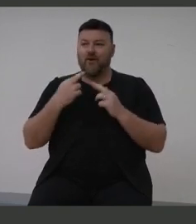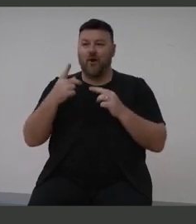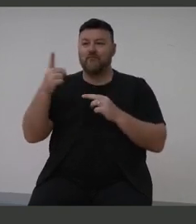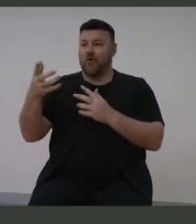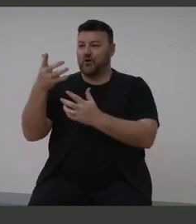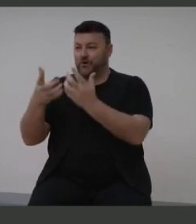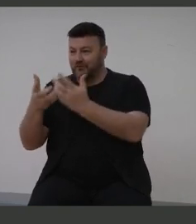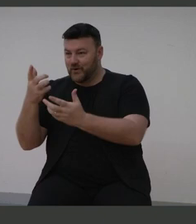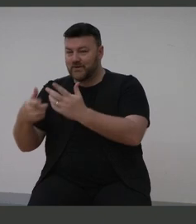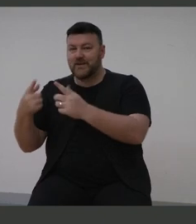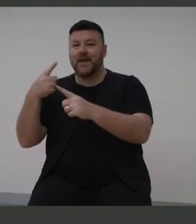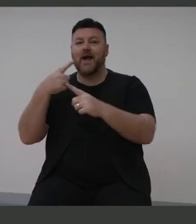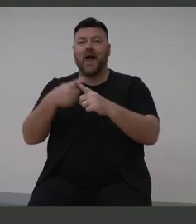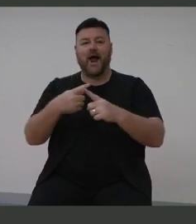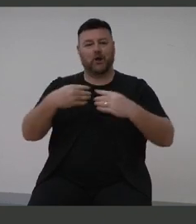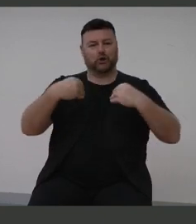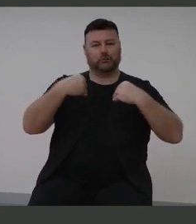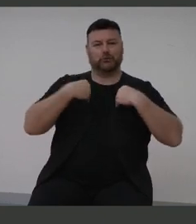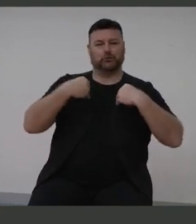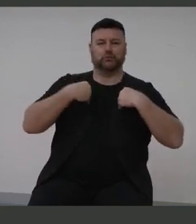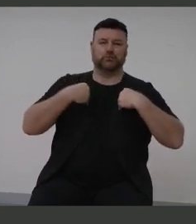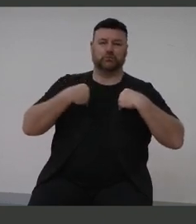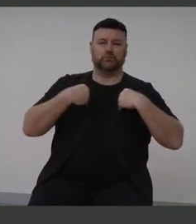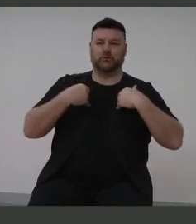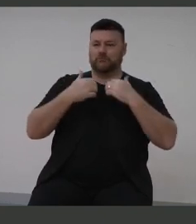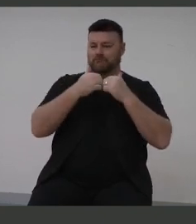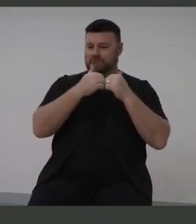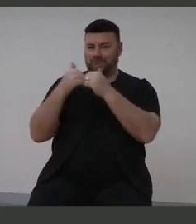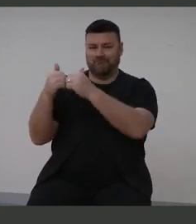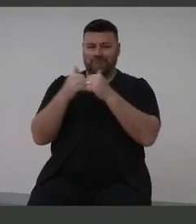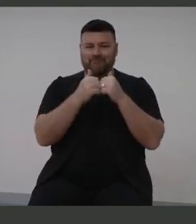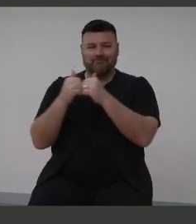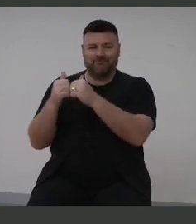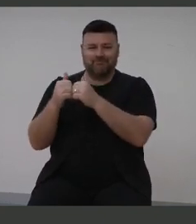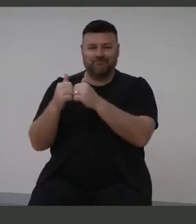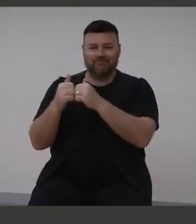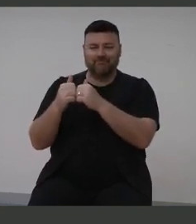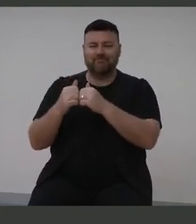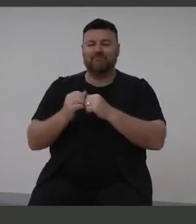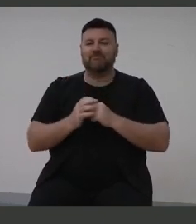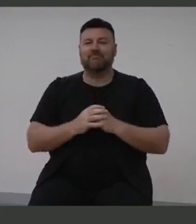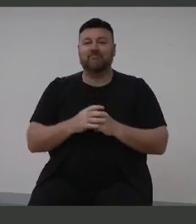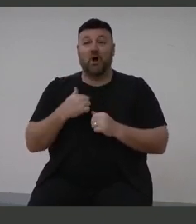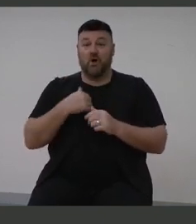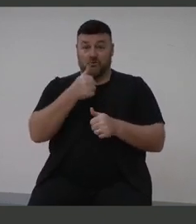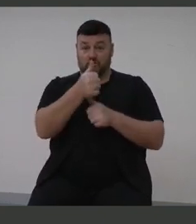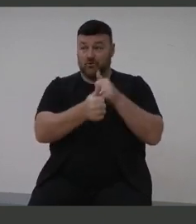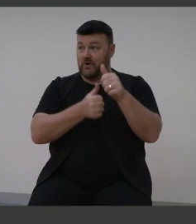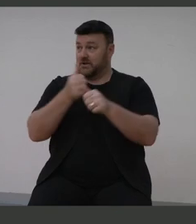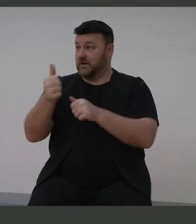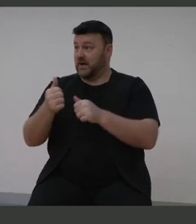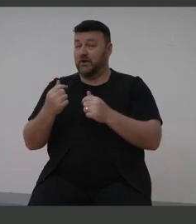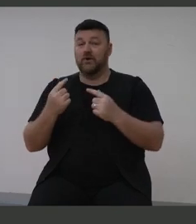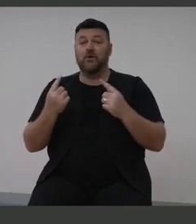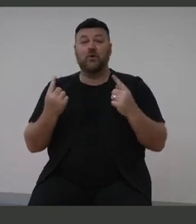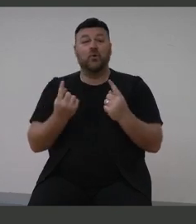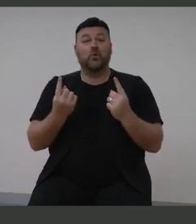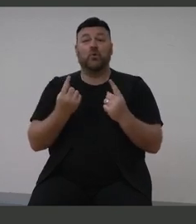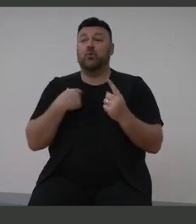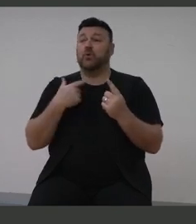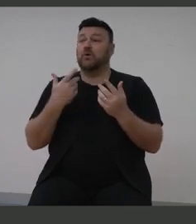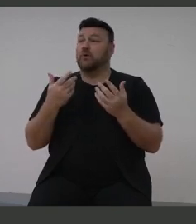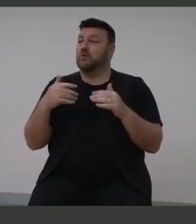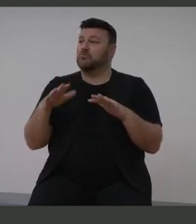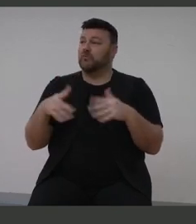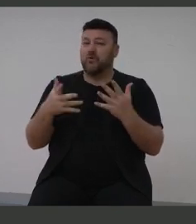university sector and the commercial world. And I want to congratulate everyone that has provided the provision to keep this going in the